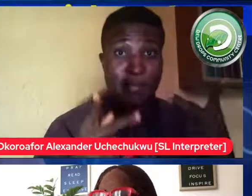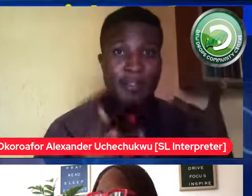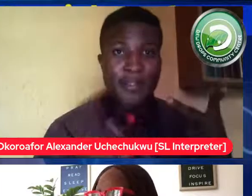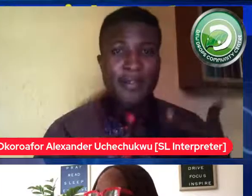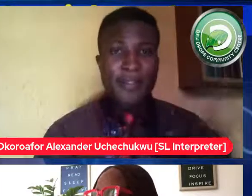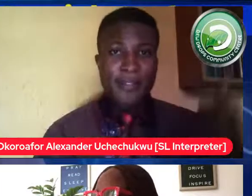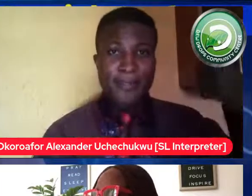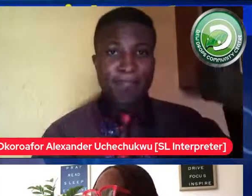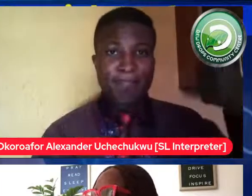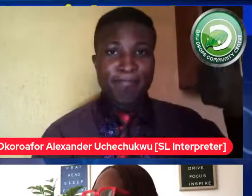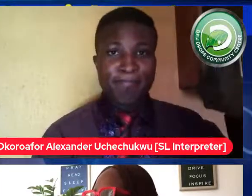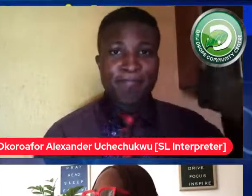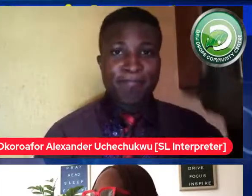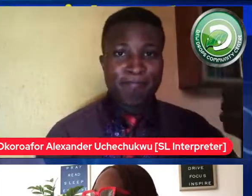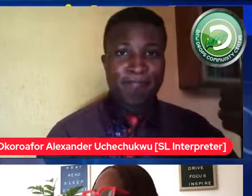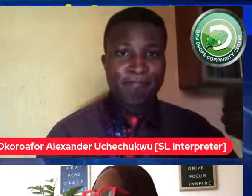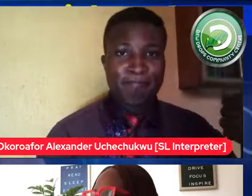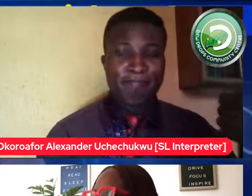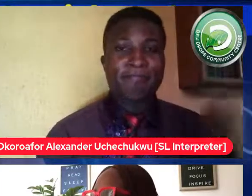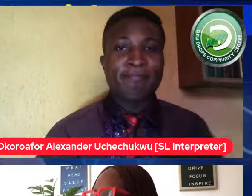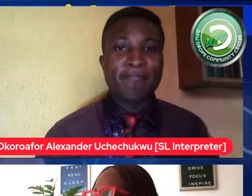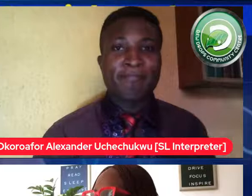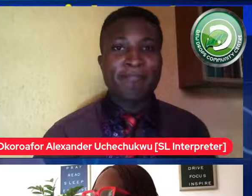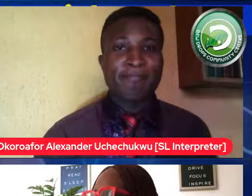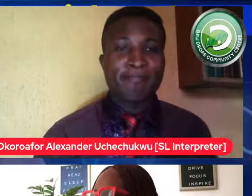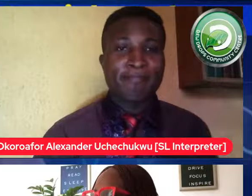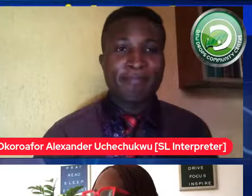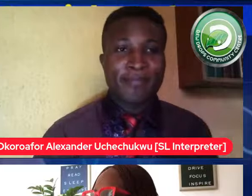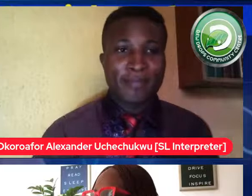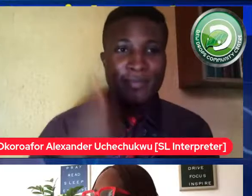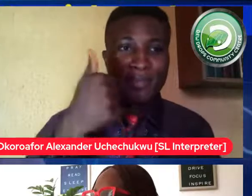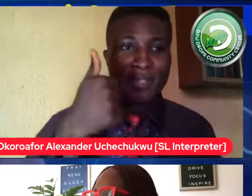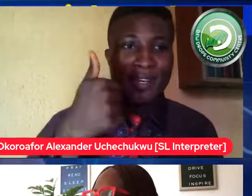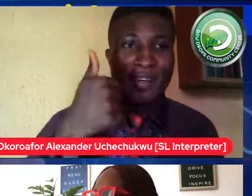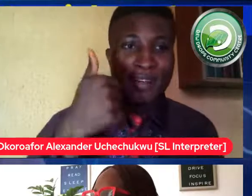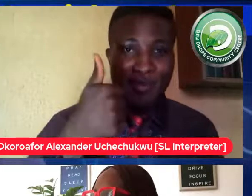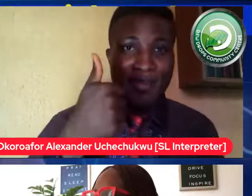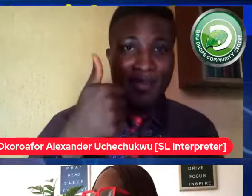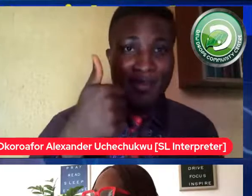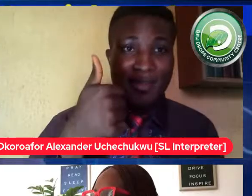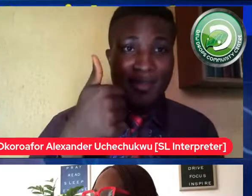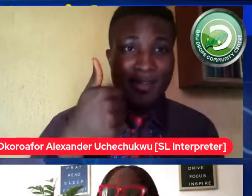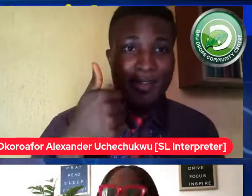you can see me okay I think my my system is a bit slower